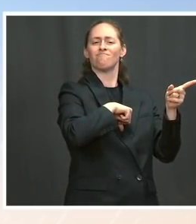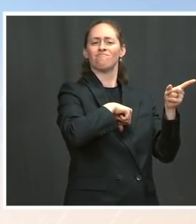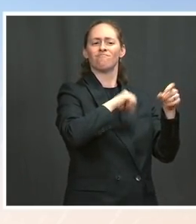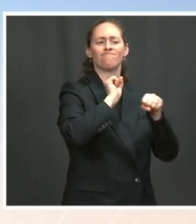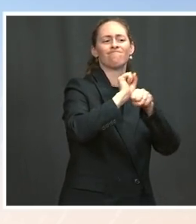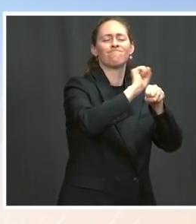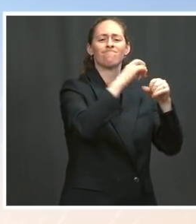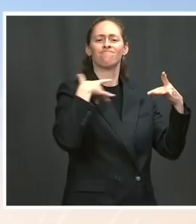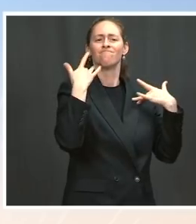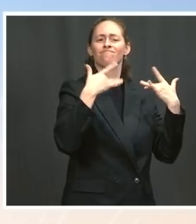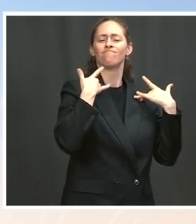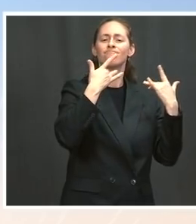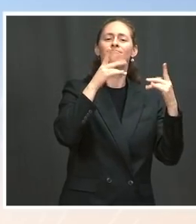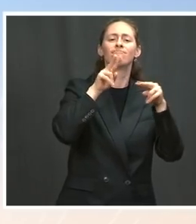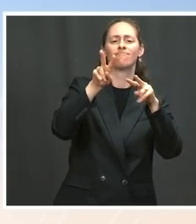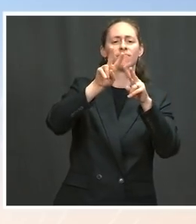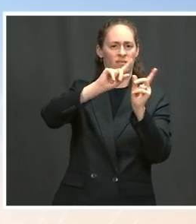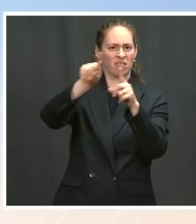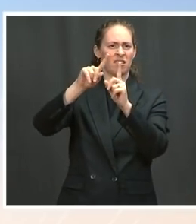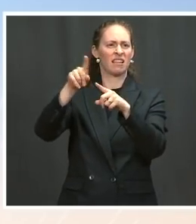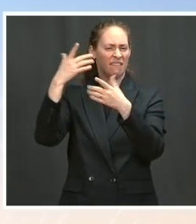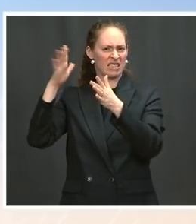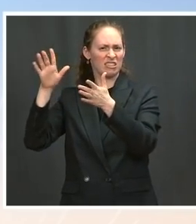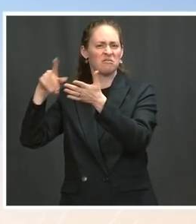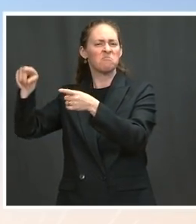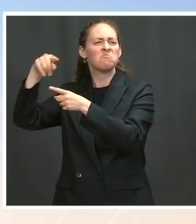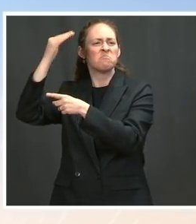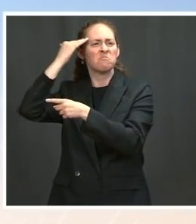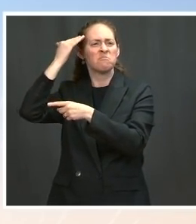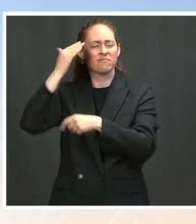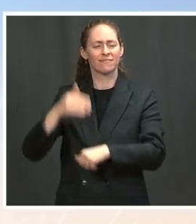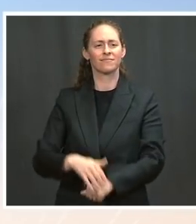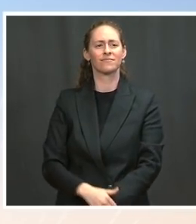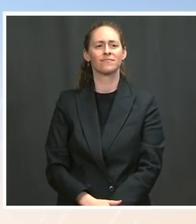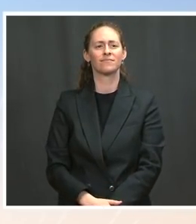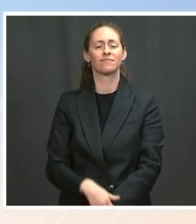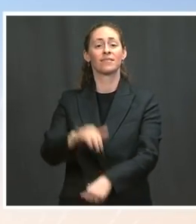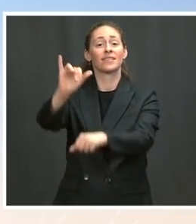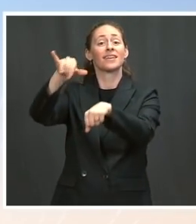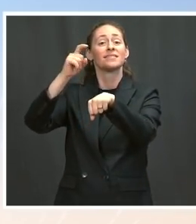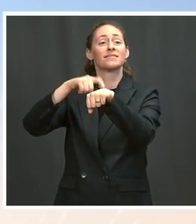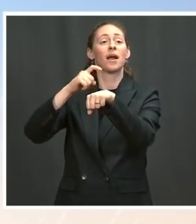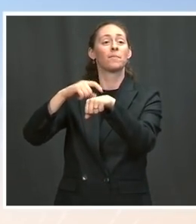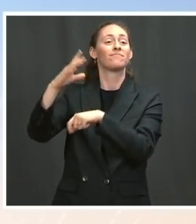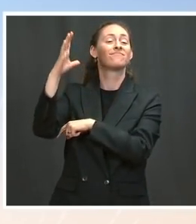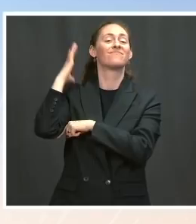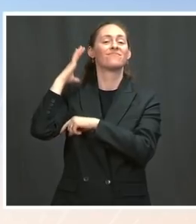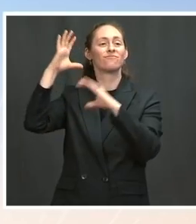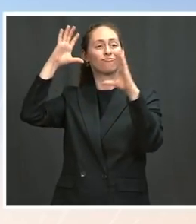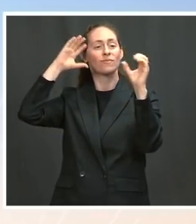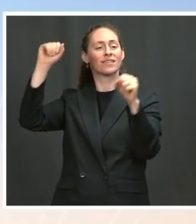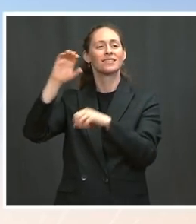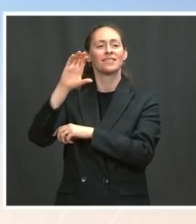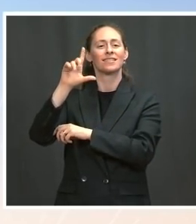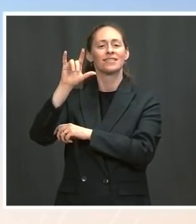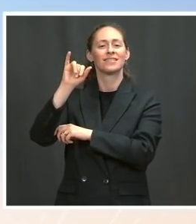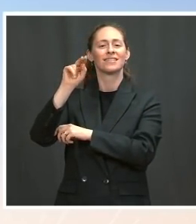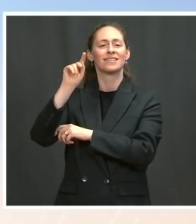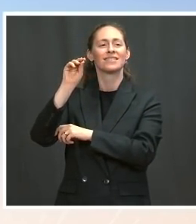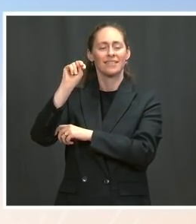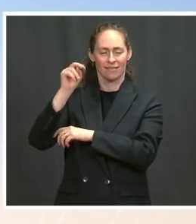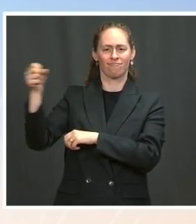appointed Dr. Yellen to the Federal Reserve Board of Governors. Three years later, he named her chair of the White House Council of Economic